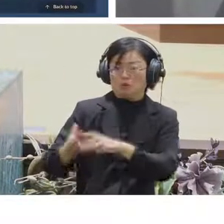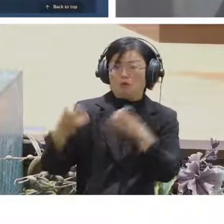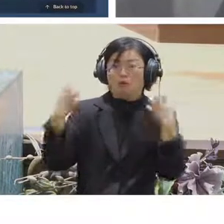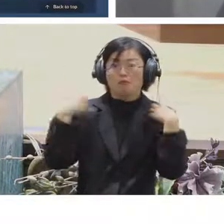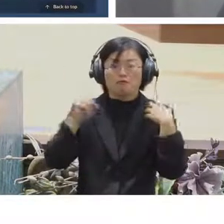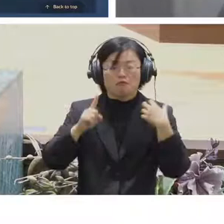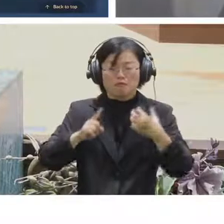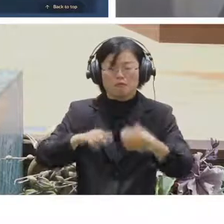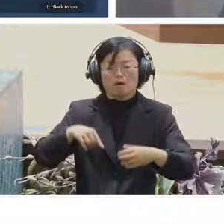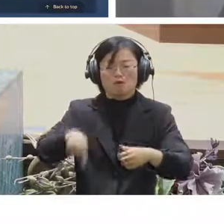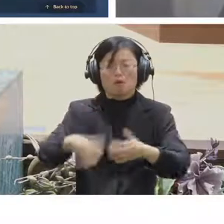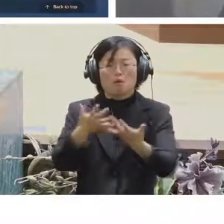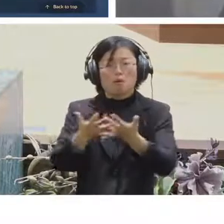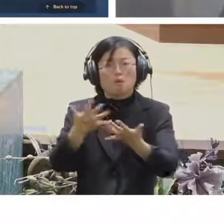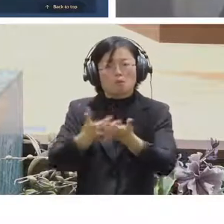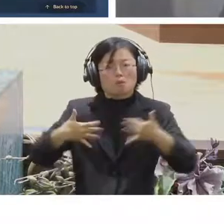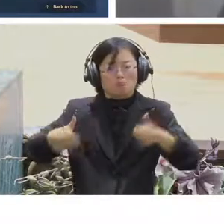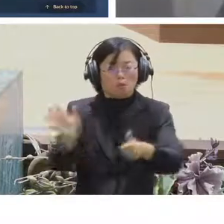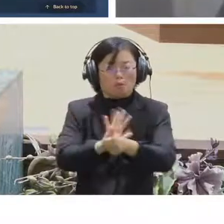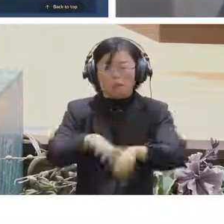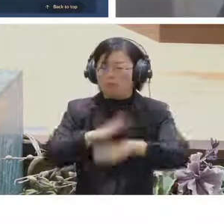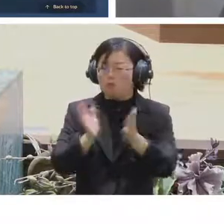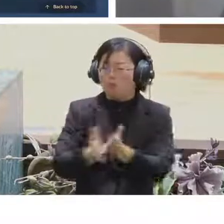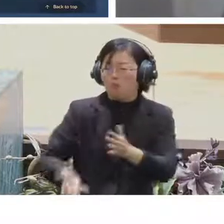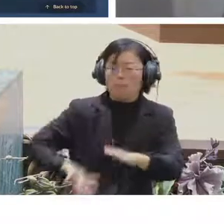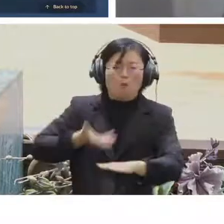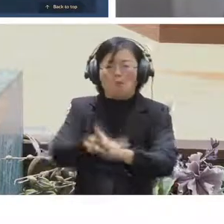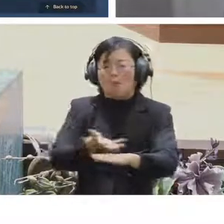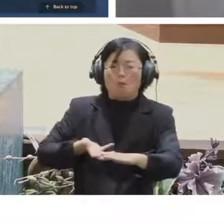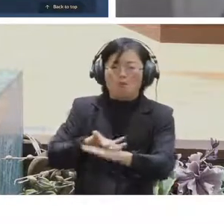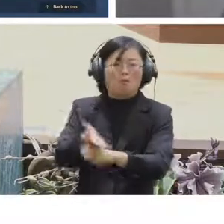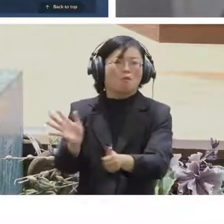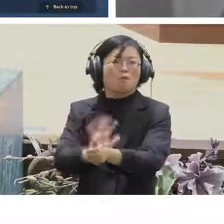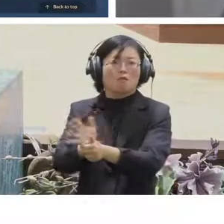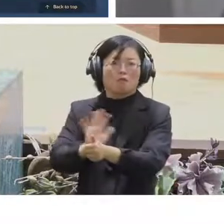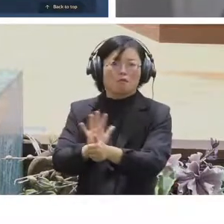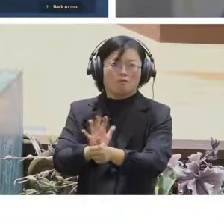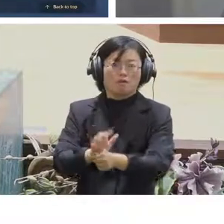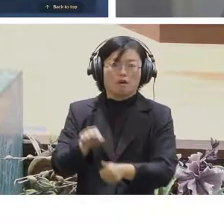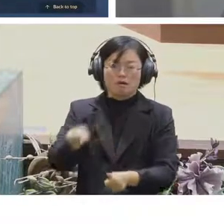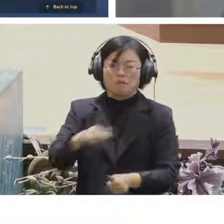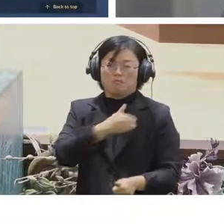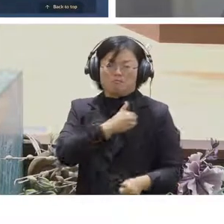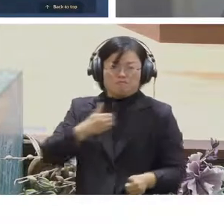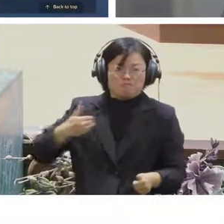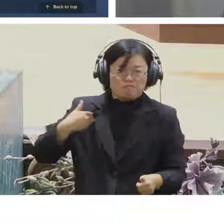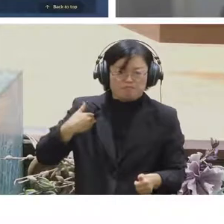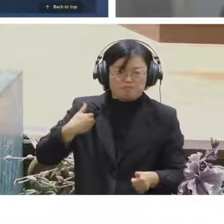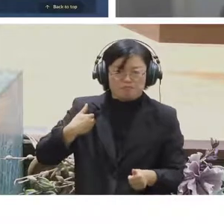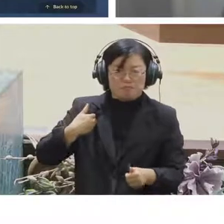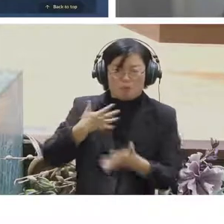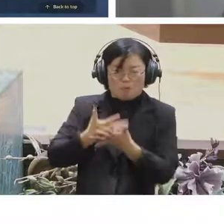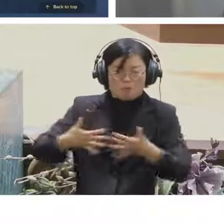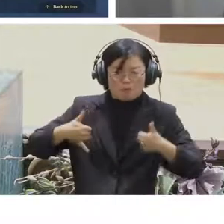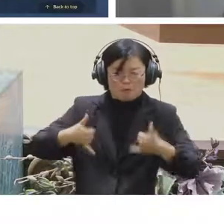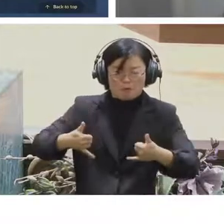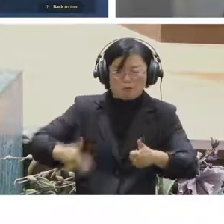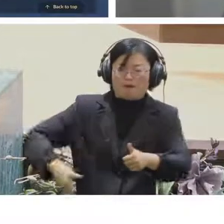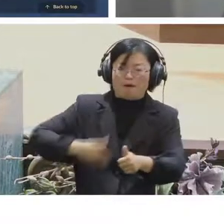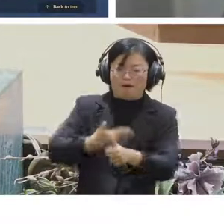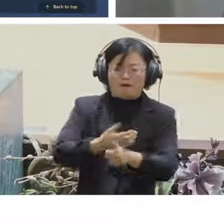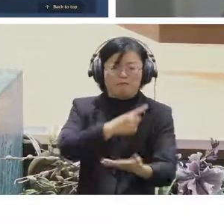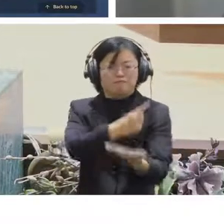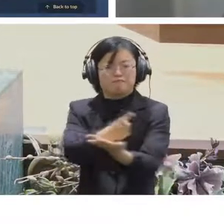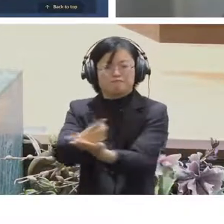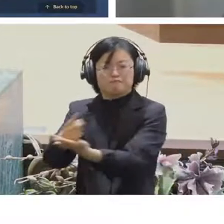five telecoms working to support the internet to everyone so we have more choices and we